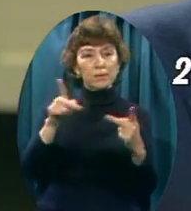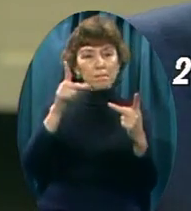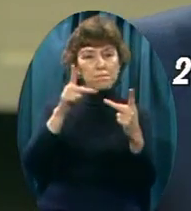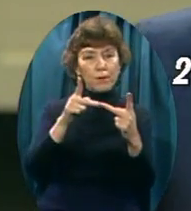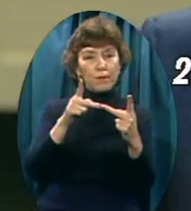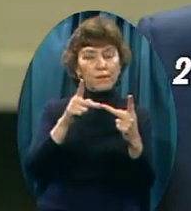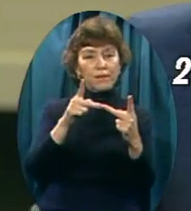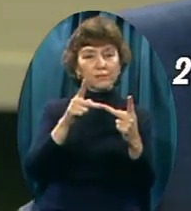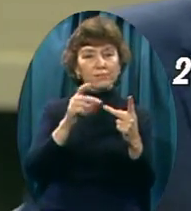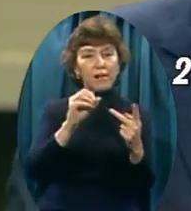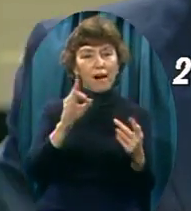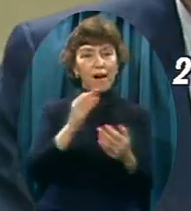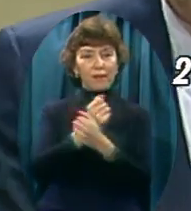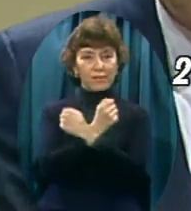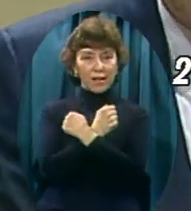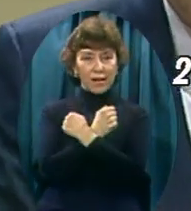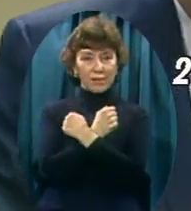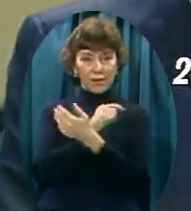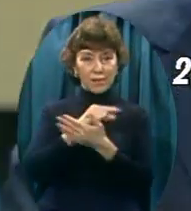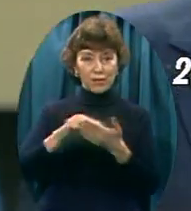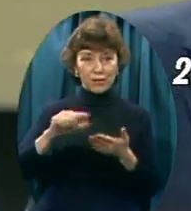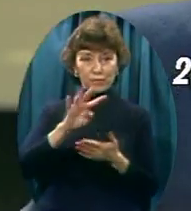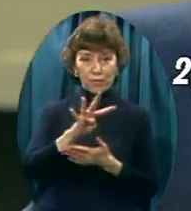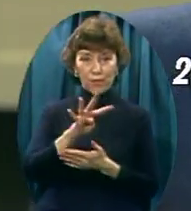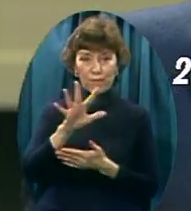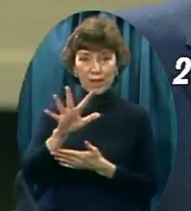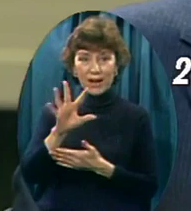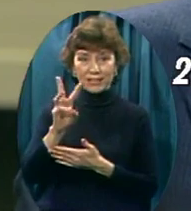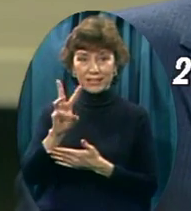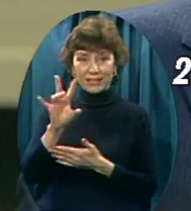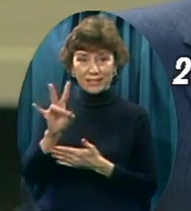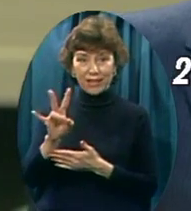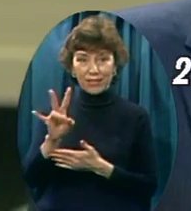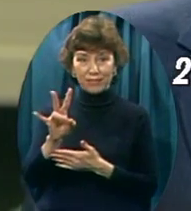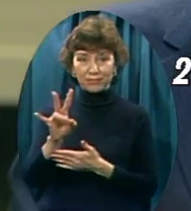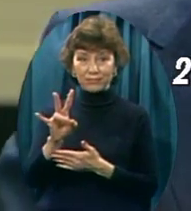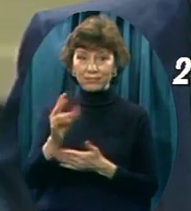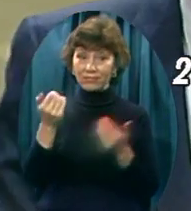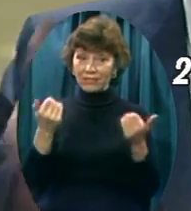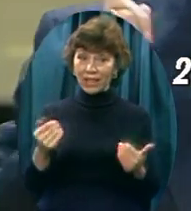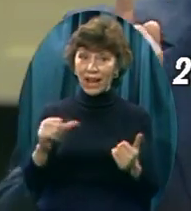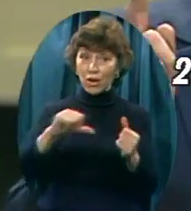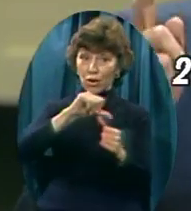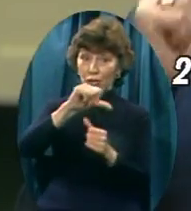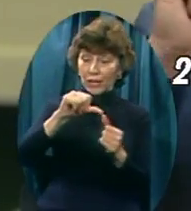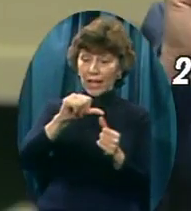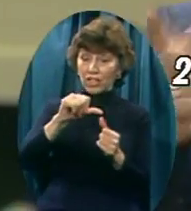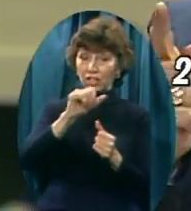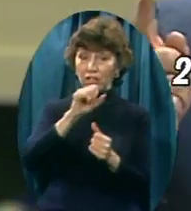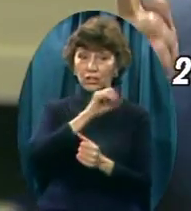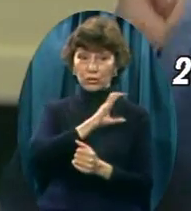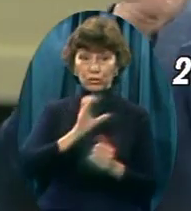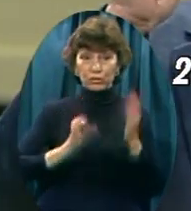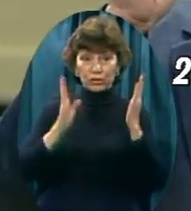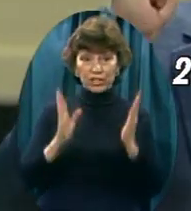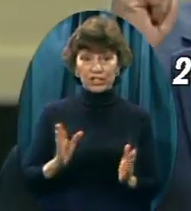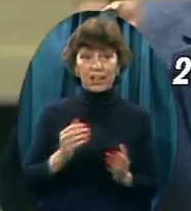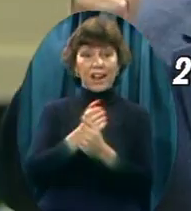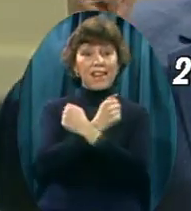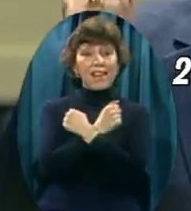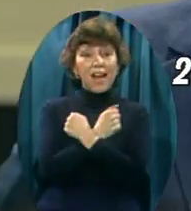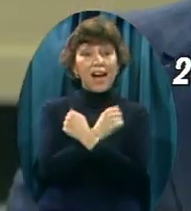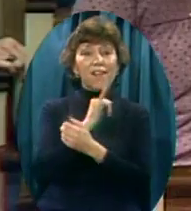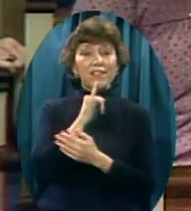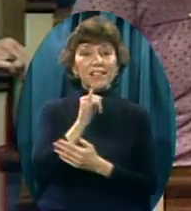Verses 4 5 6 and 7 In relation to saints Love is patient Kind And